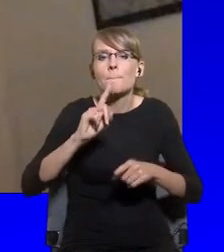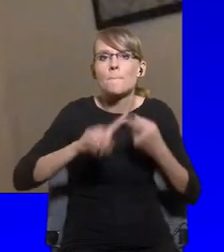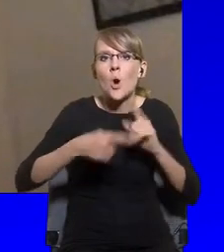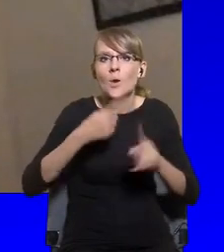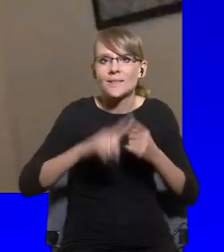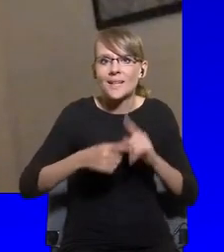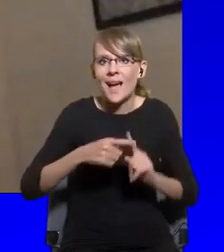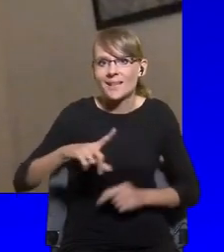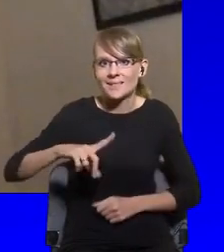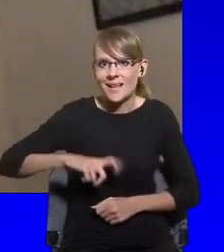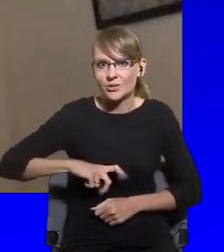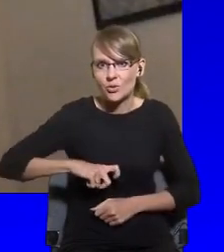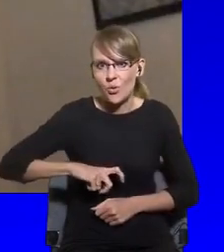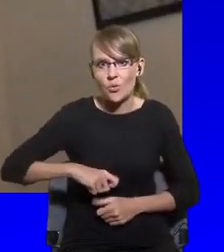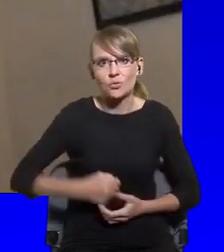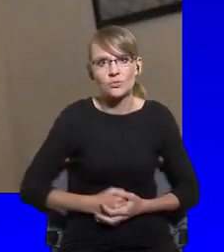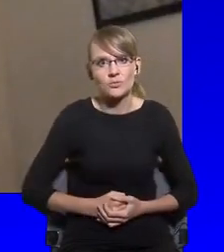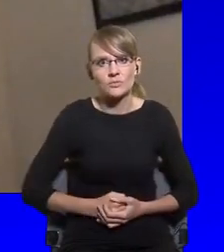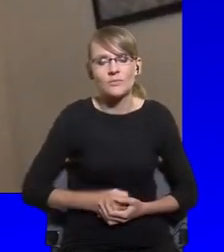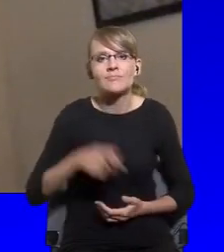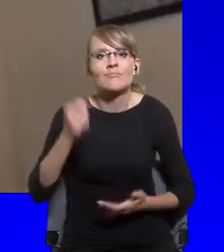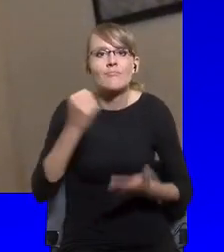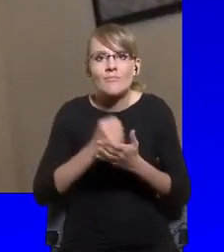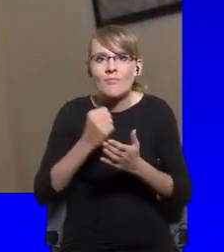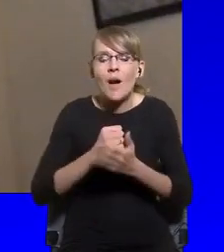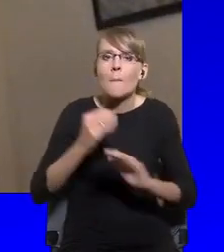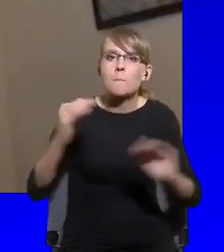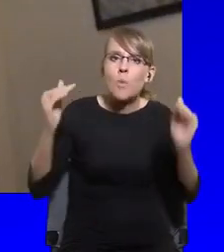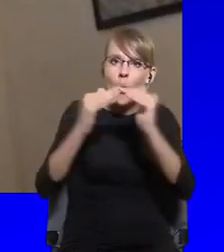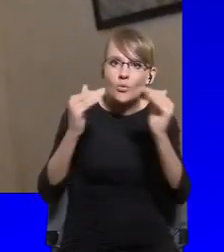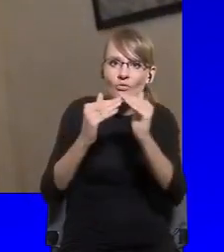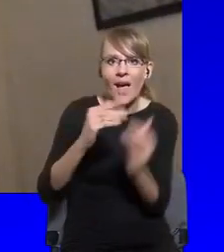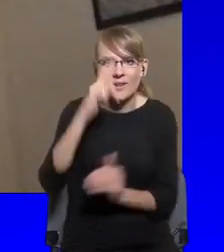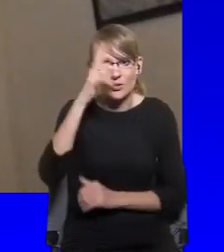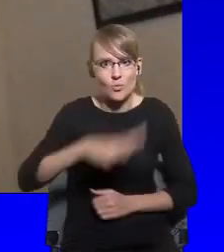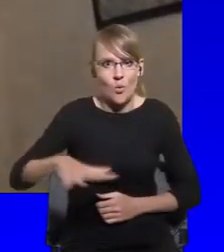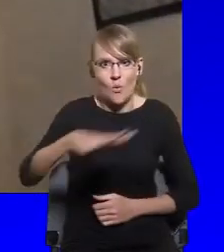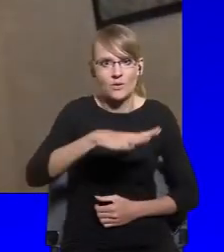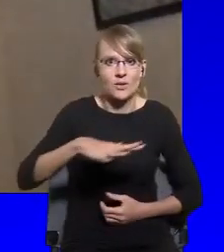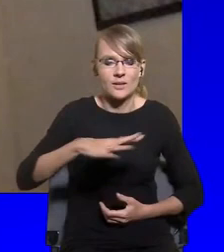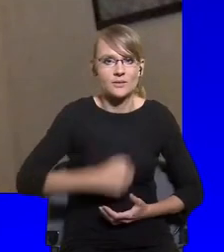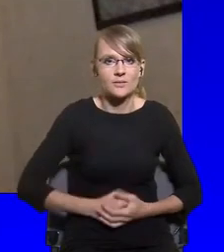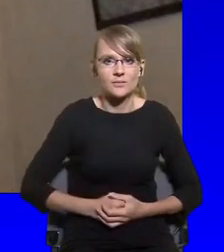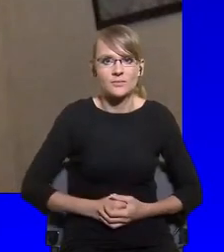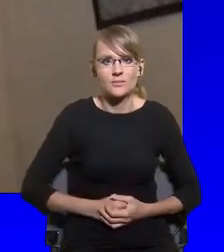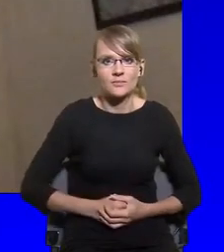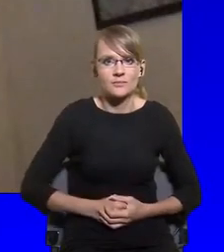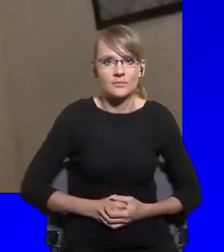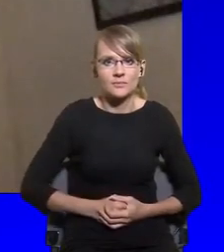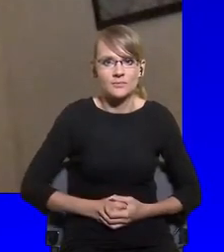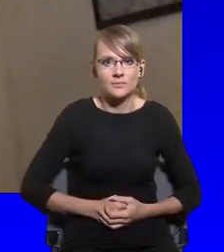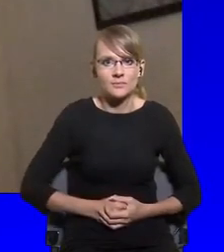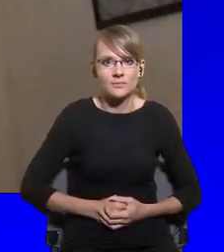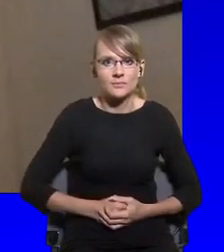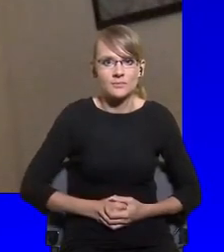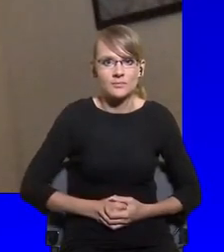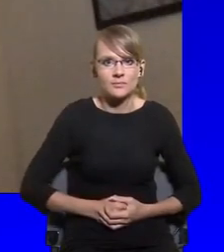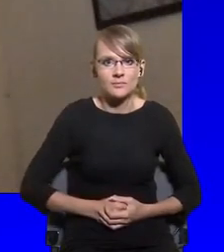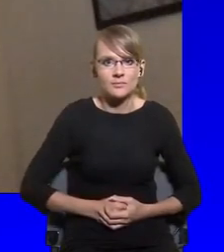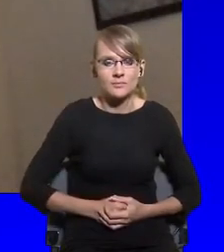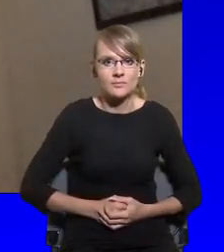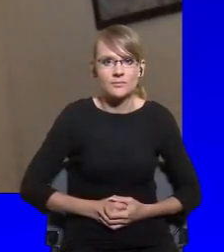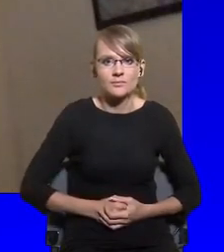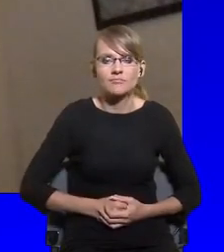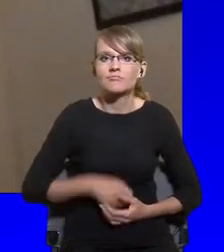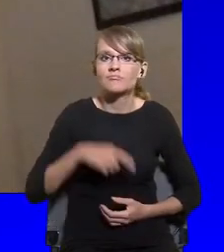and social comparison, this epidemic of envy, which